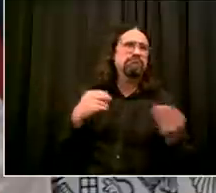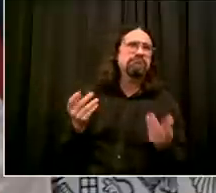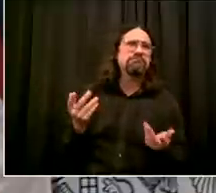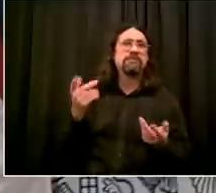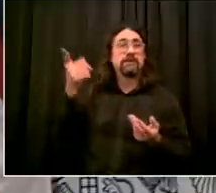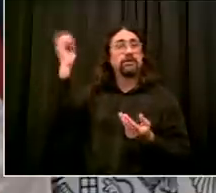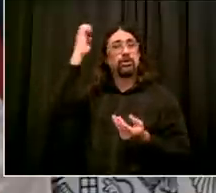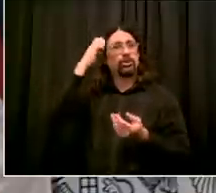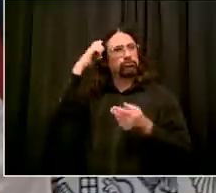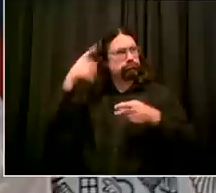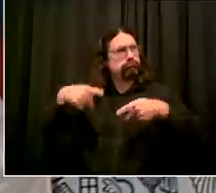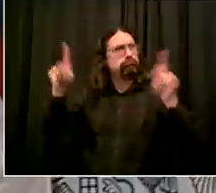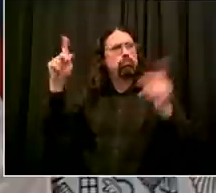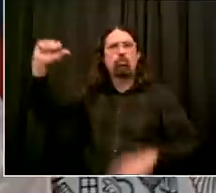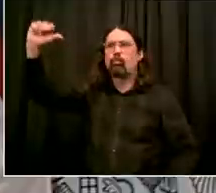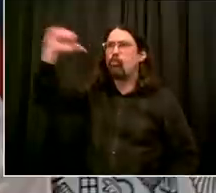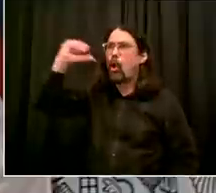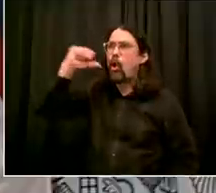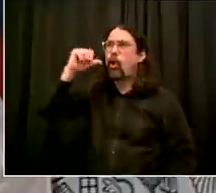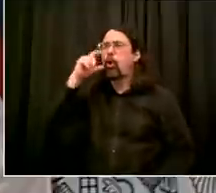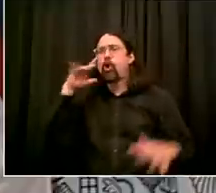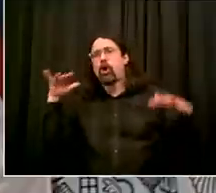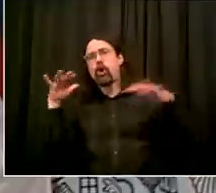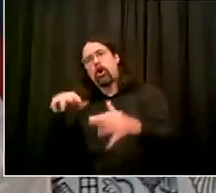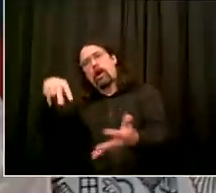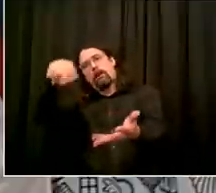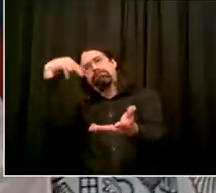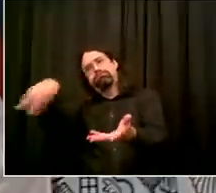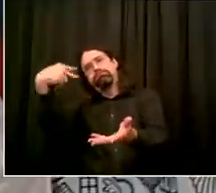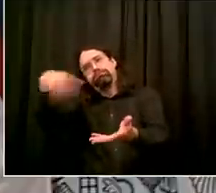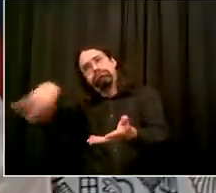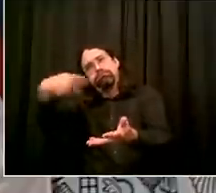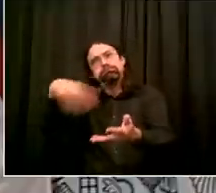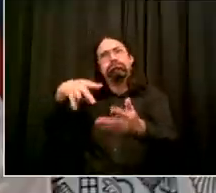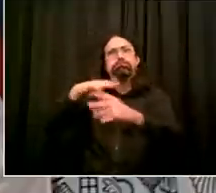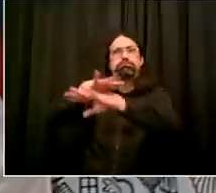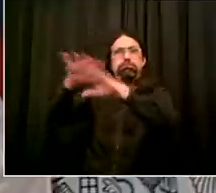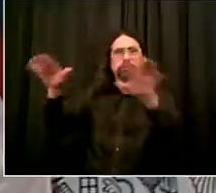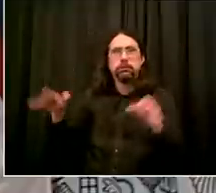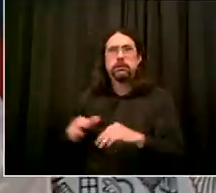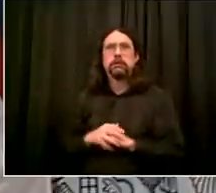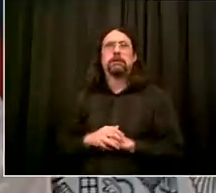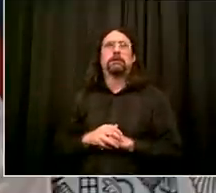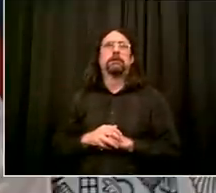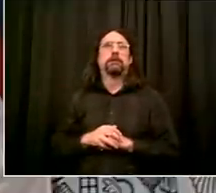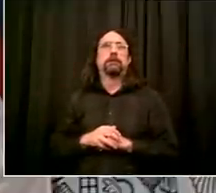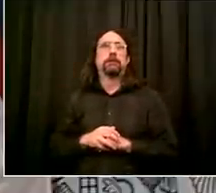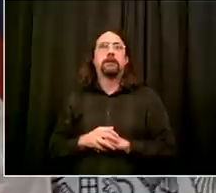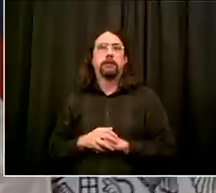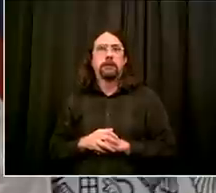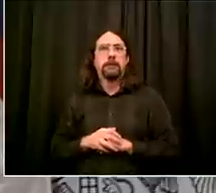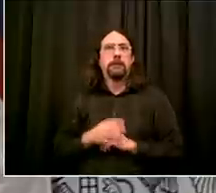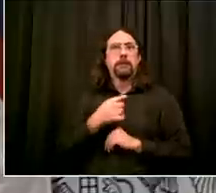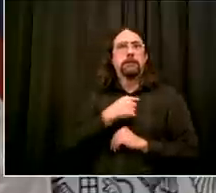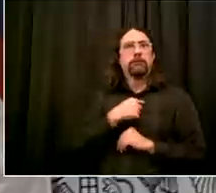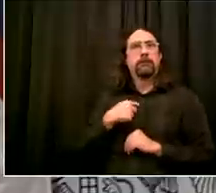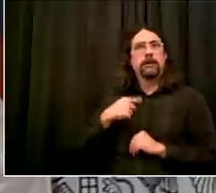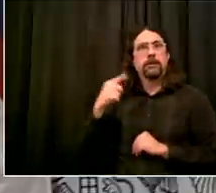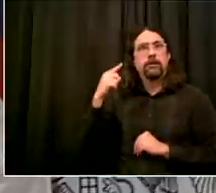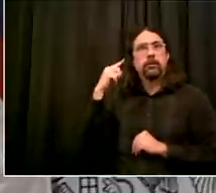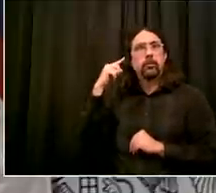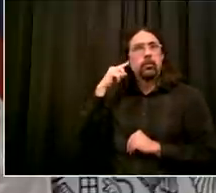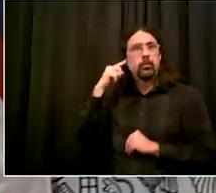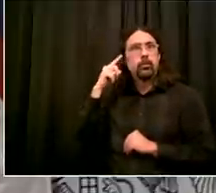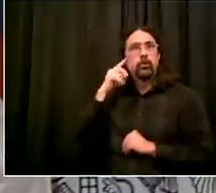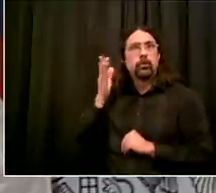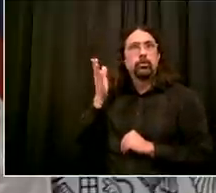let the situation go from you know something very strict to something very loose quickly and that really has burned a lot of countries and a lot of people have